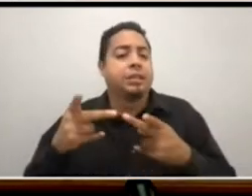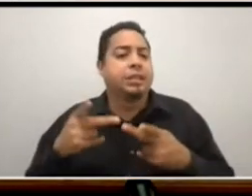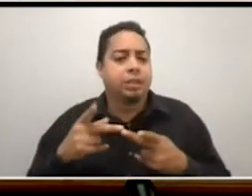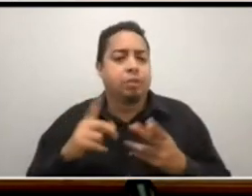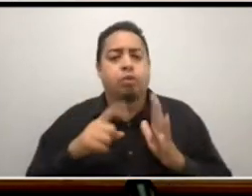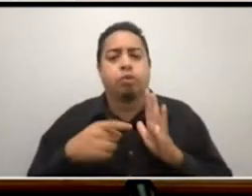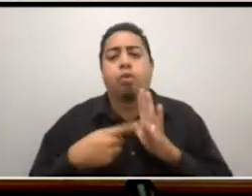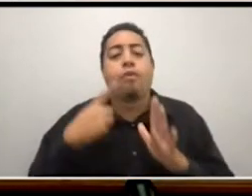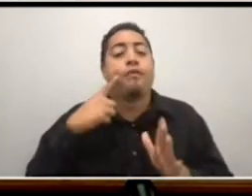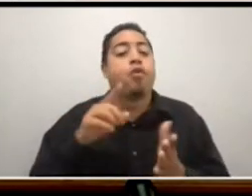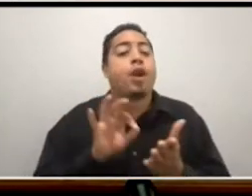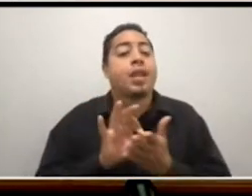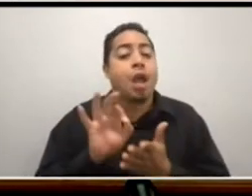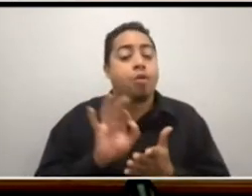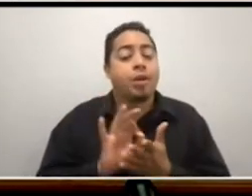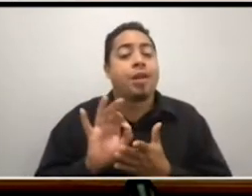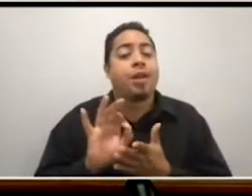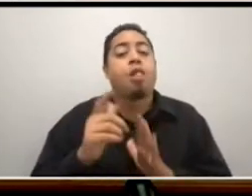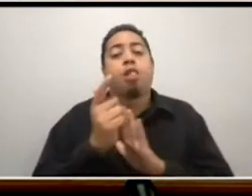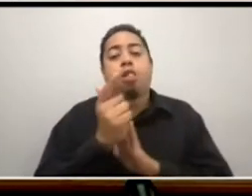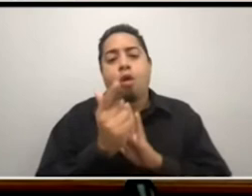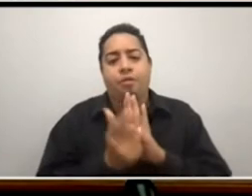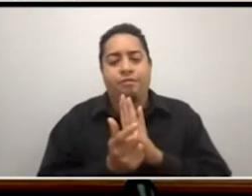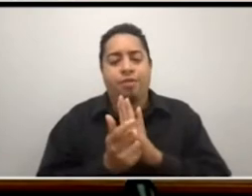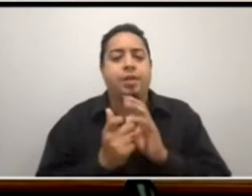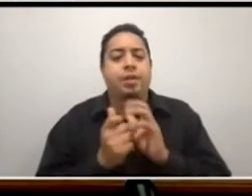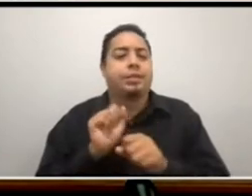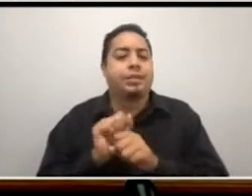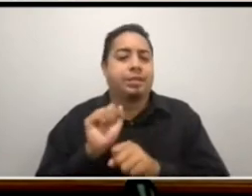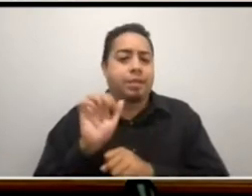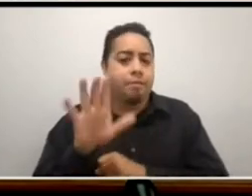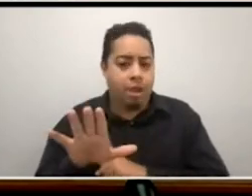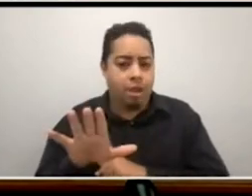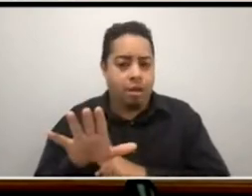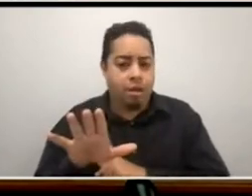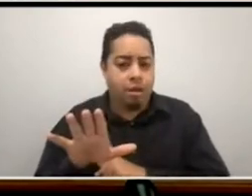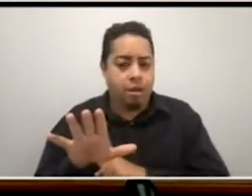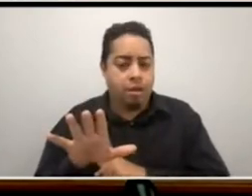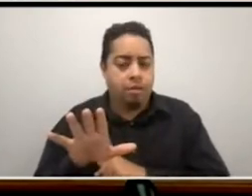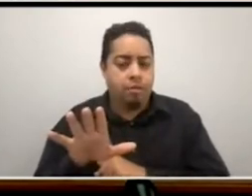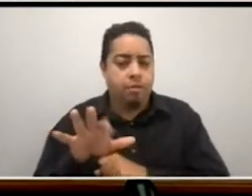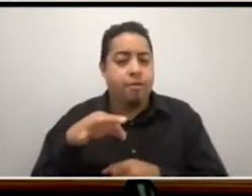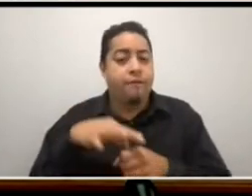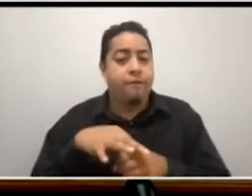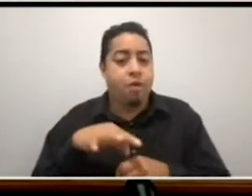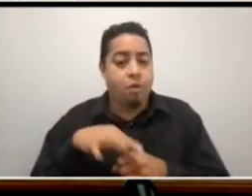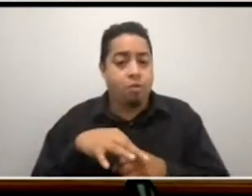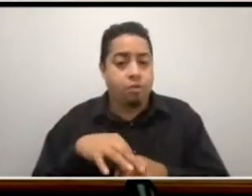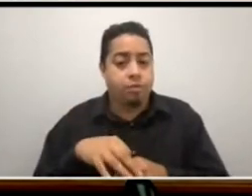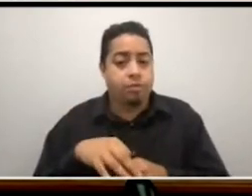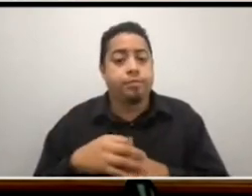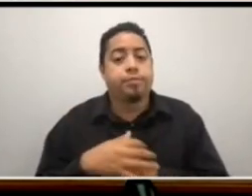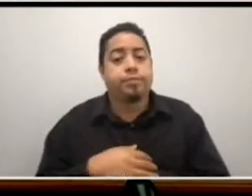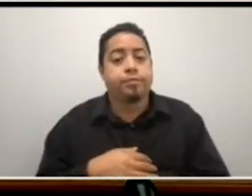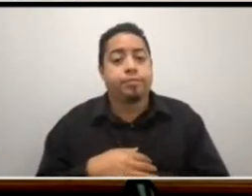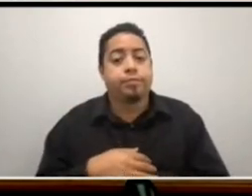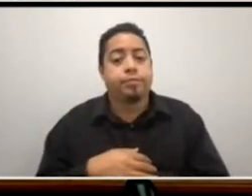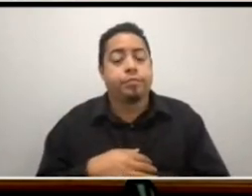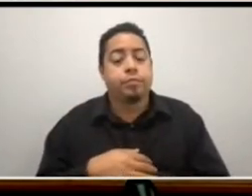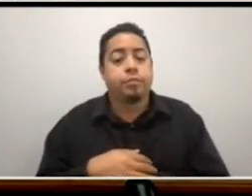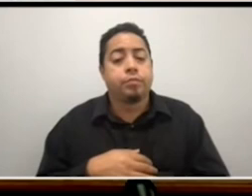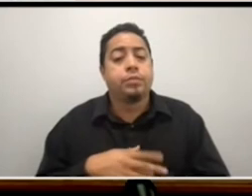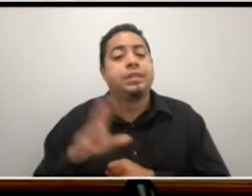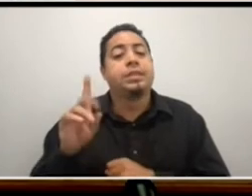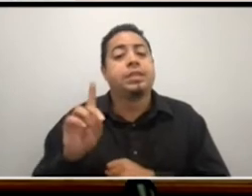count lawfully submitted electoral votes. Joseph R. Biden Jr. of the state of Delaware has received 306